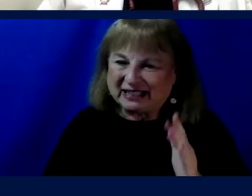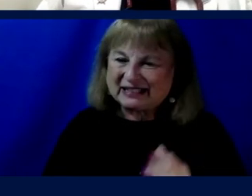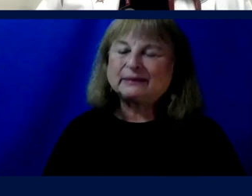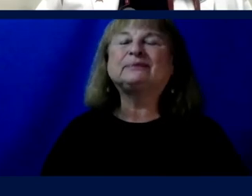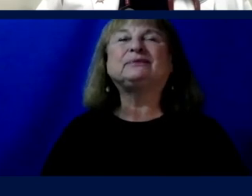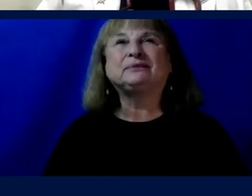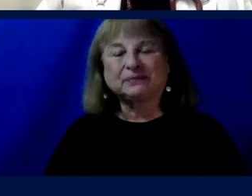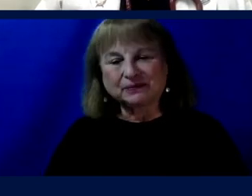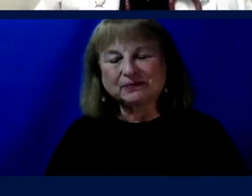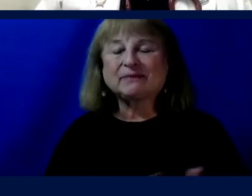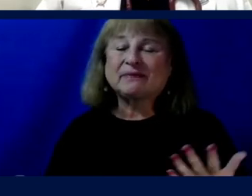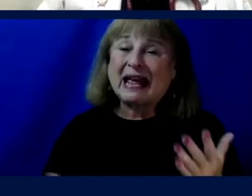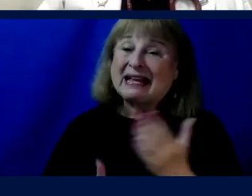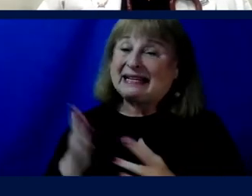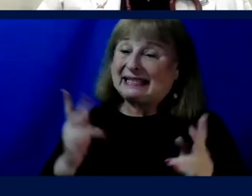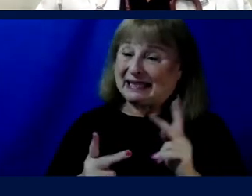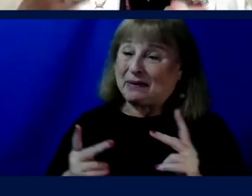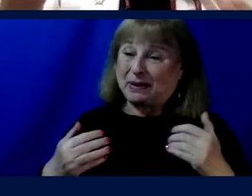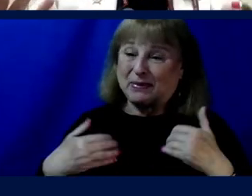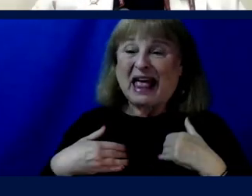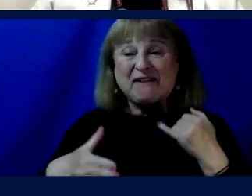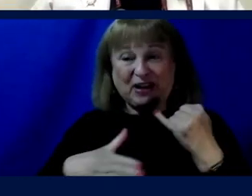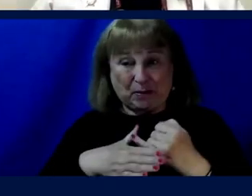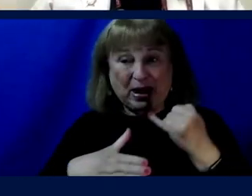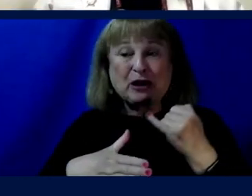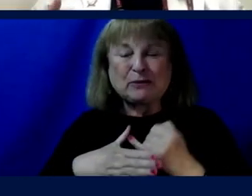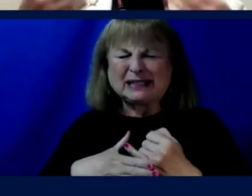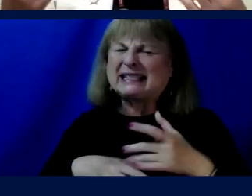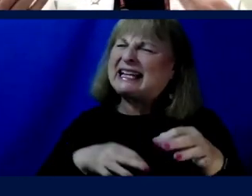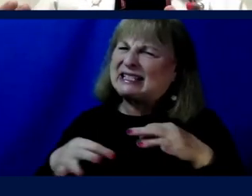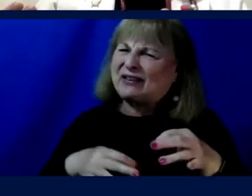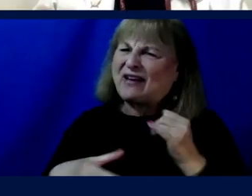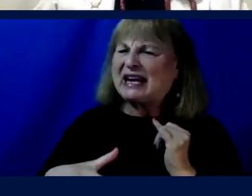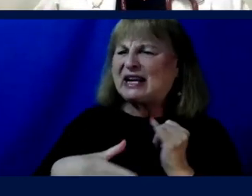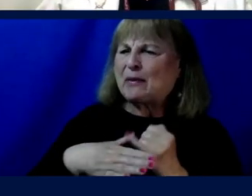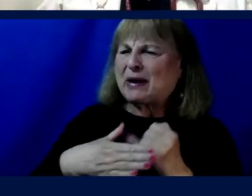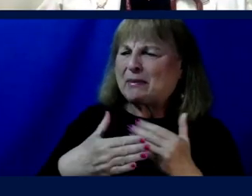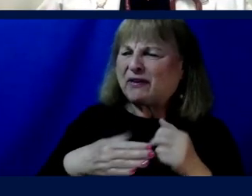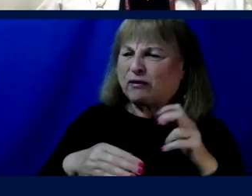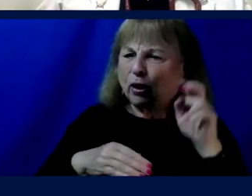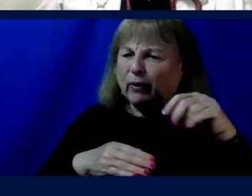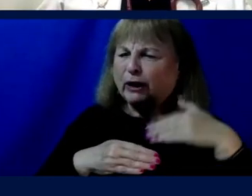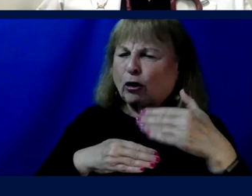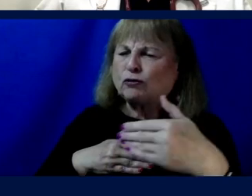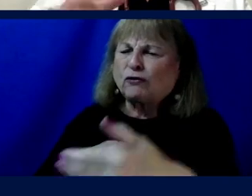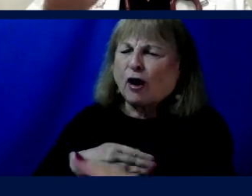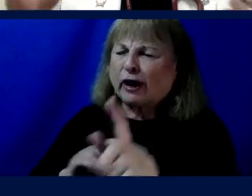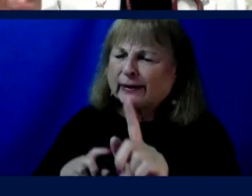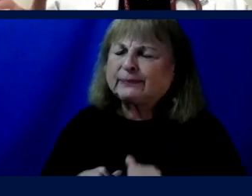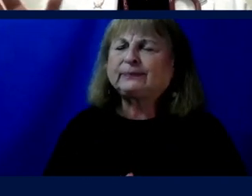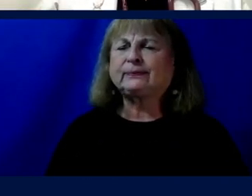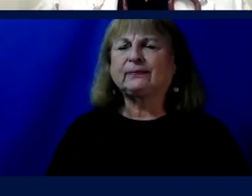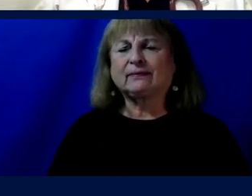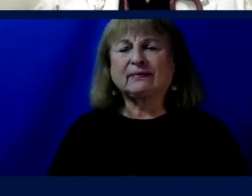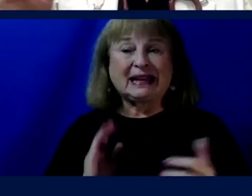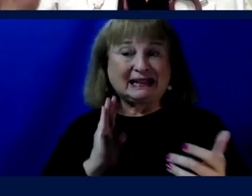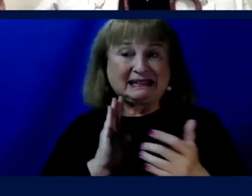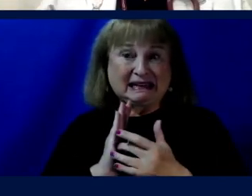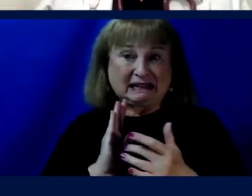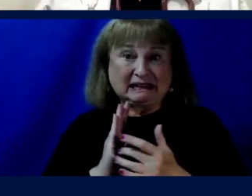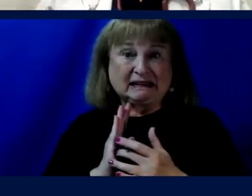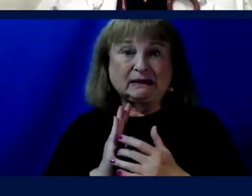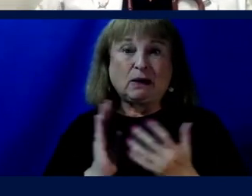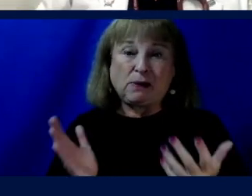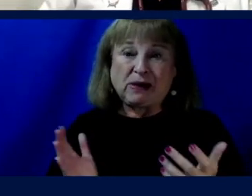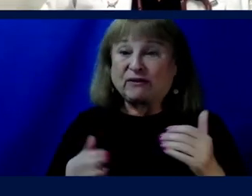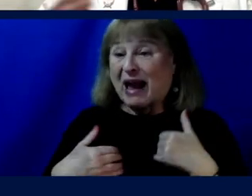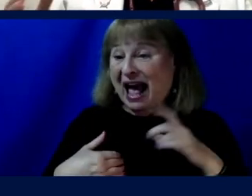Yes, some people have impairments. Let's define that for a moment before we get too far down the road. does it mean, technically, to have